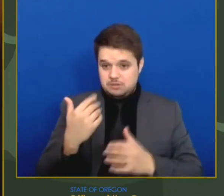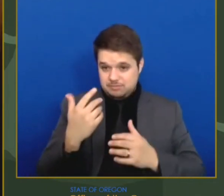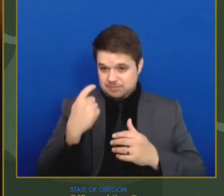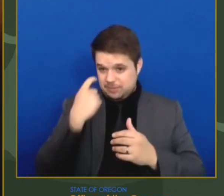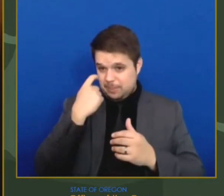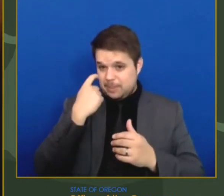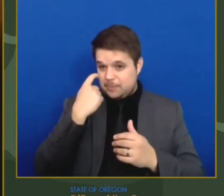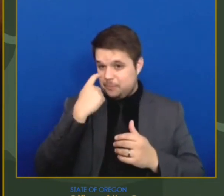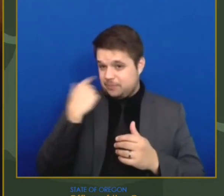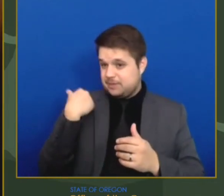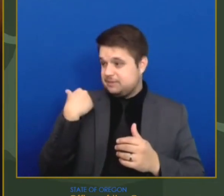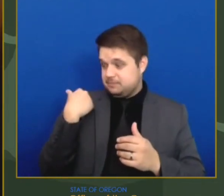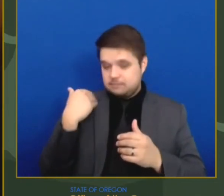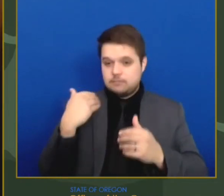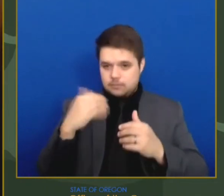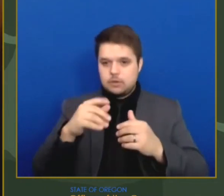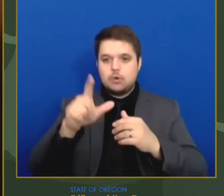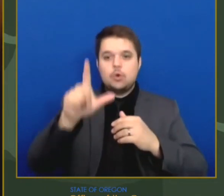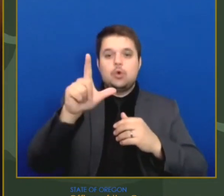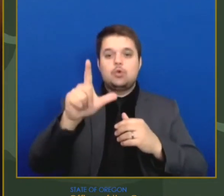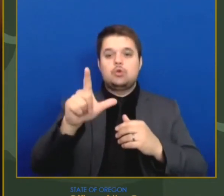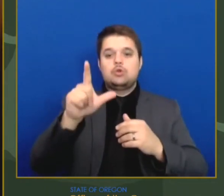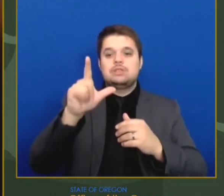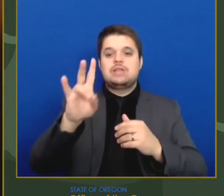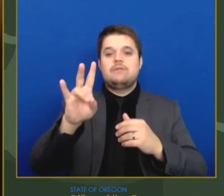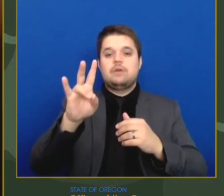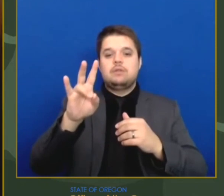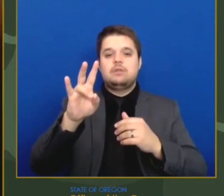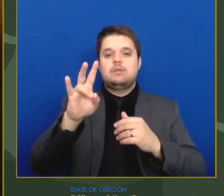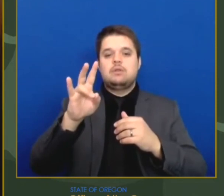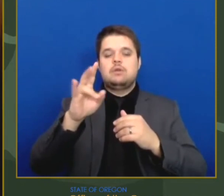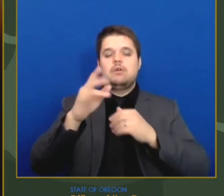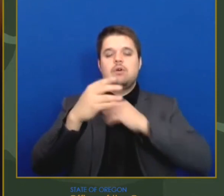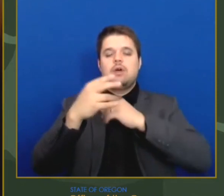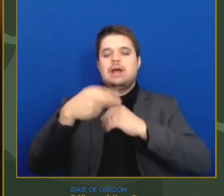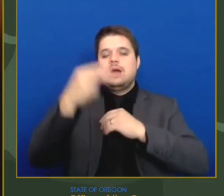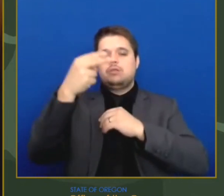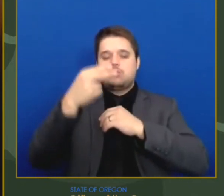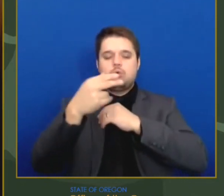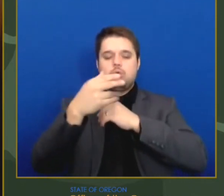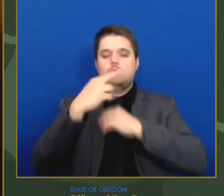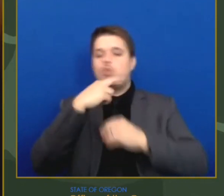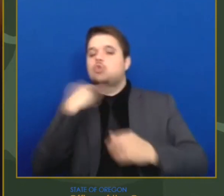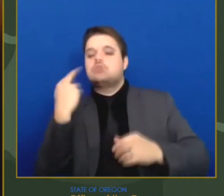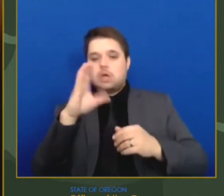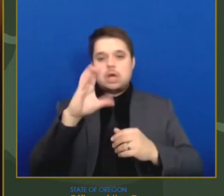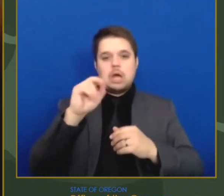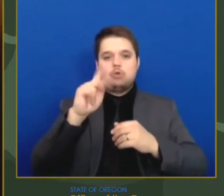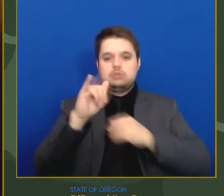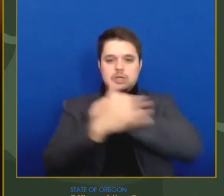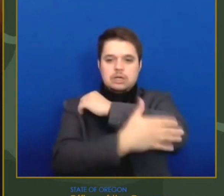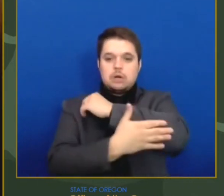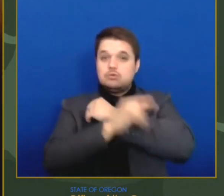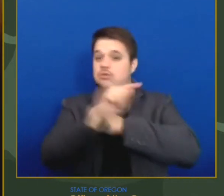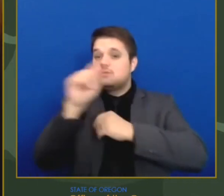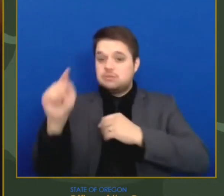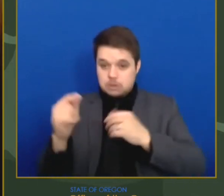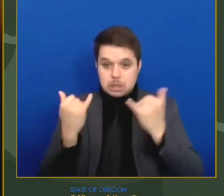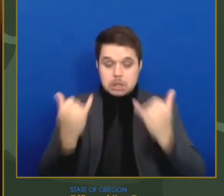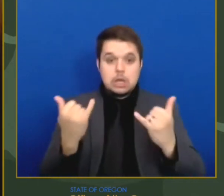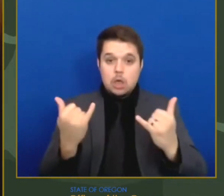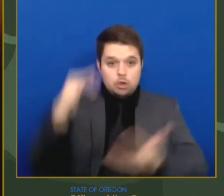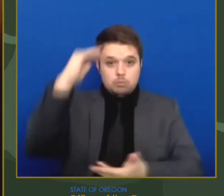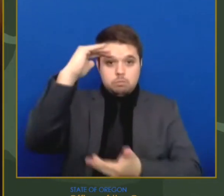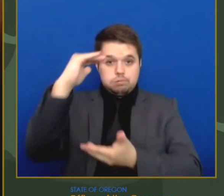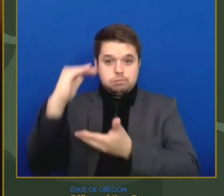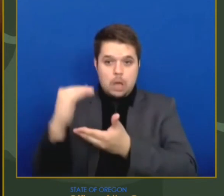extreme or high risk for spread of COVID-19. Today, there are 11. Today, only two are considered at extreme risk,